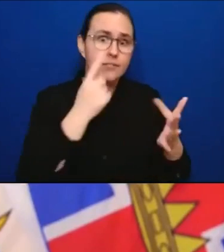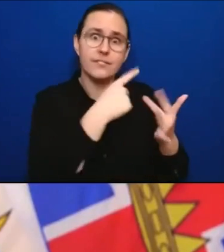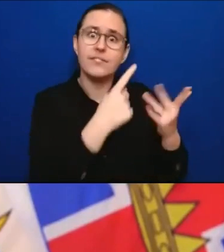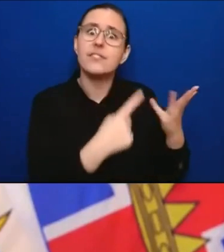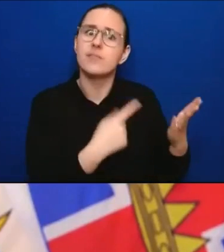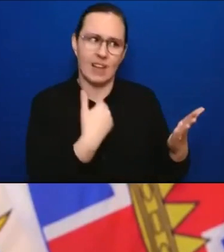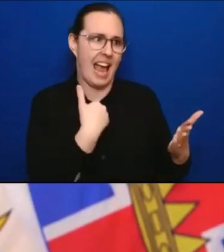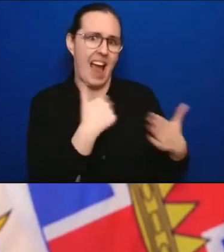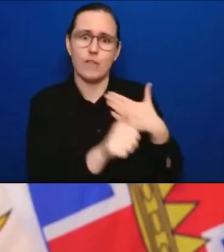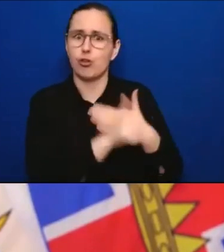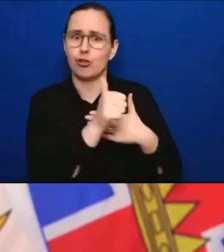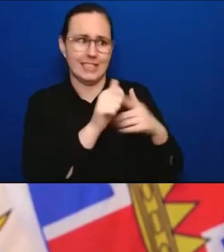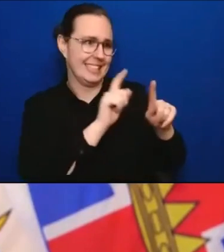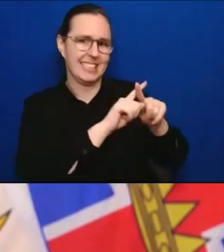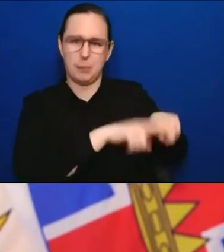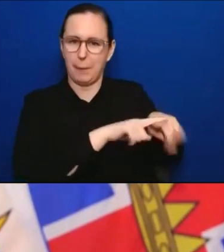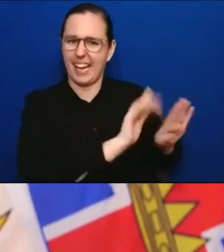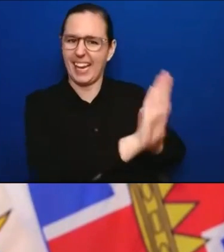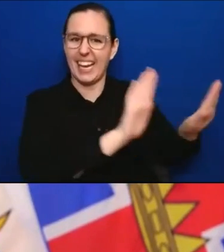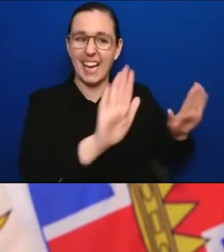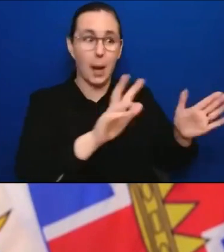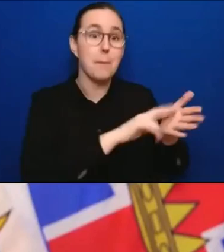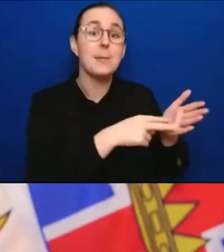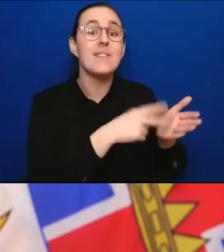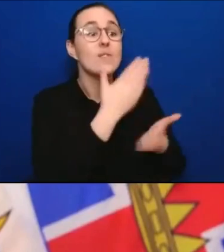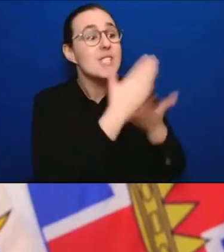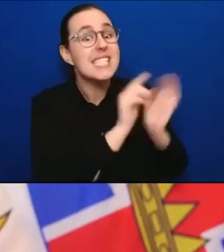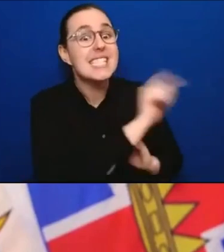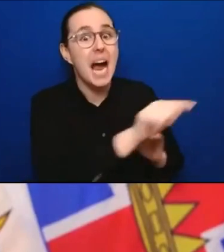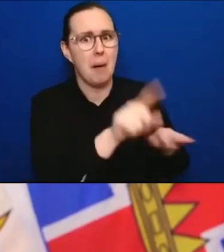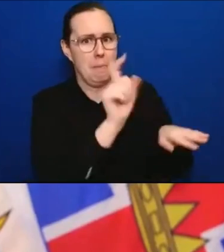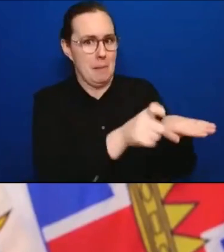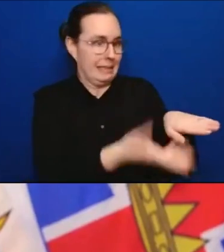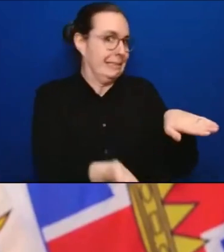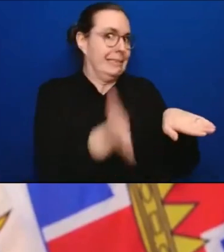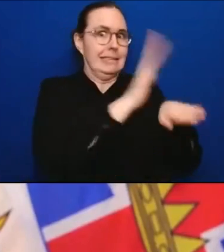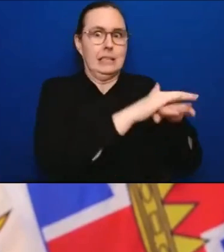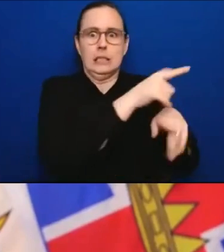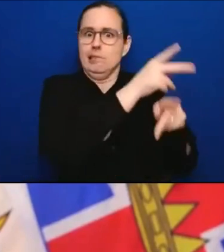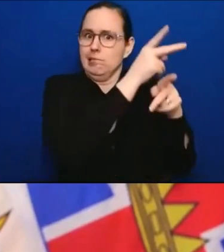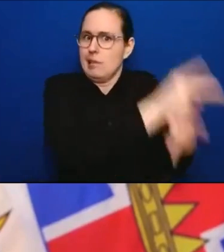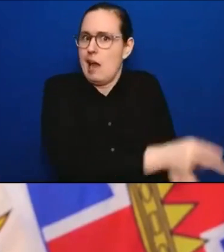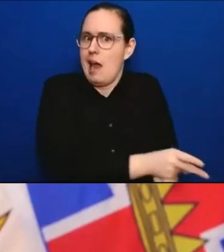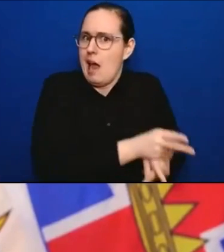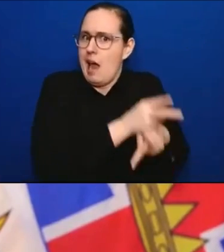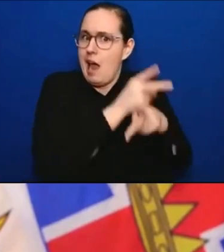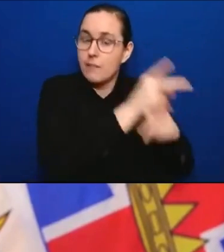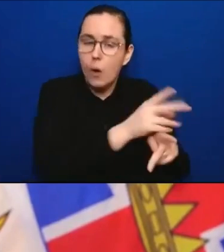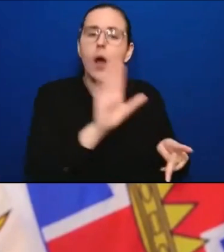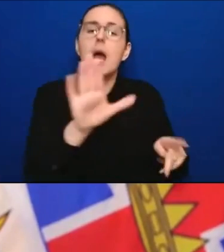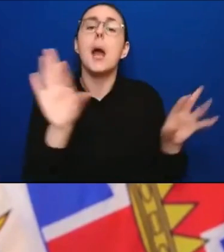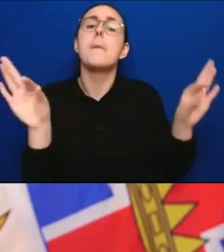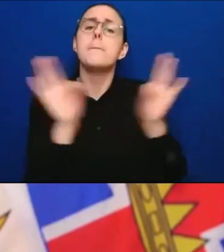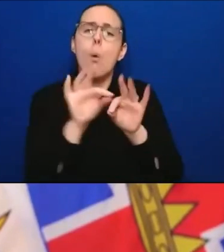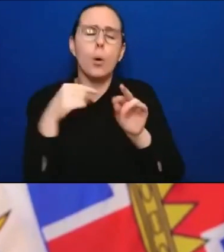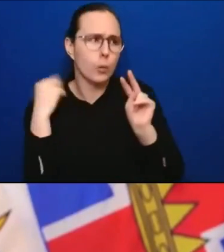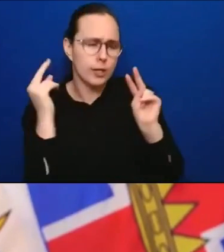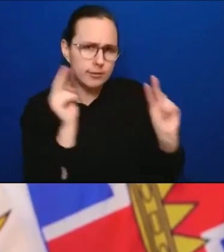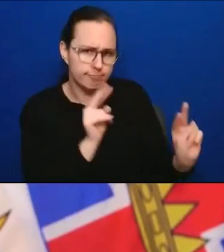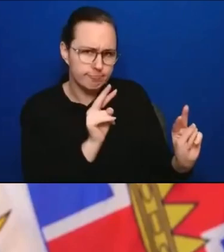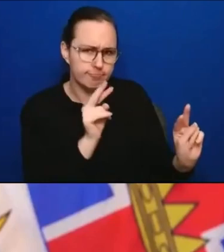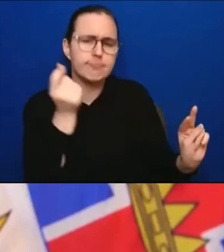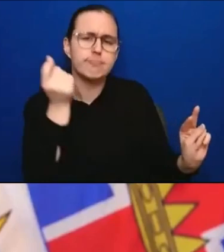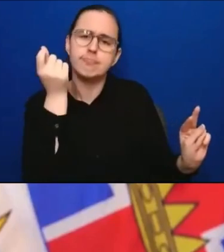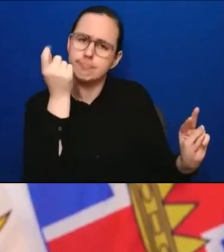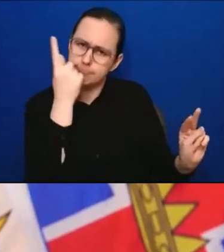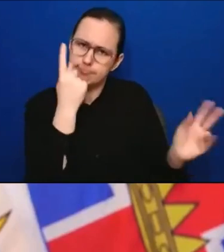additional precautions for themselves. And we need to understand that. And I've talked about this quite a few times, especially since